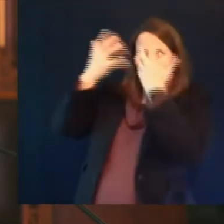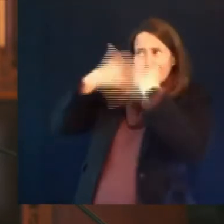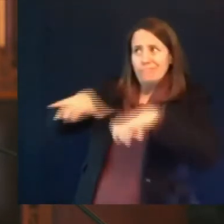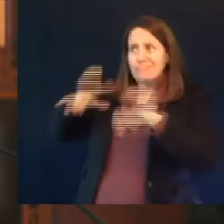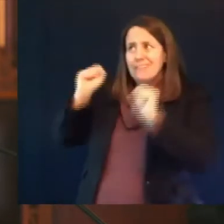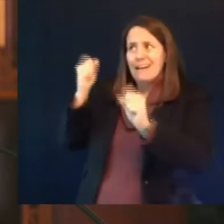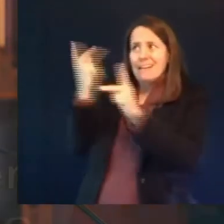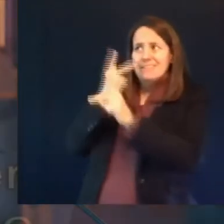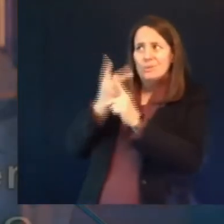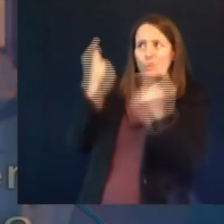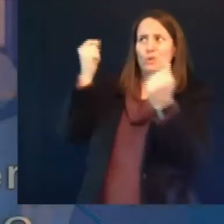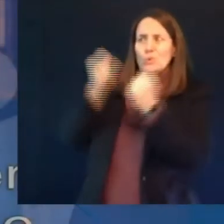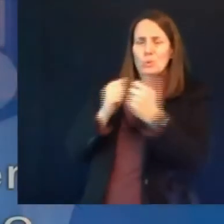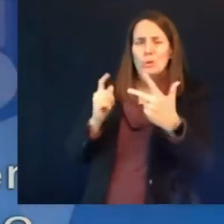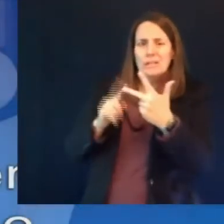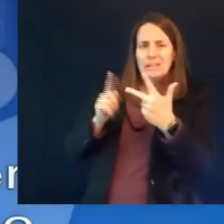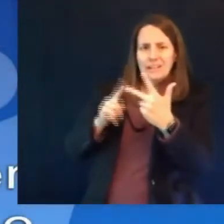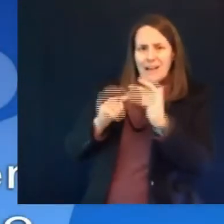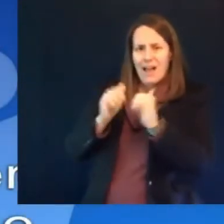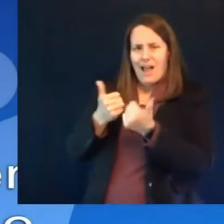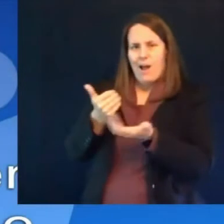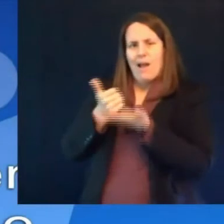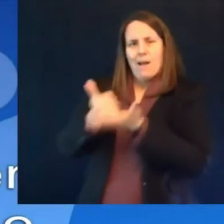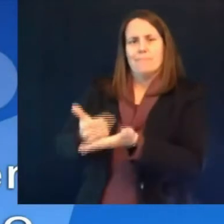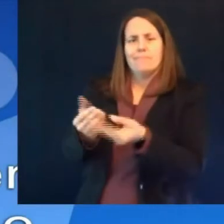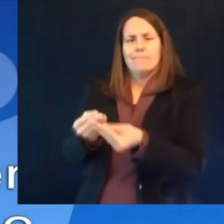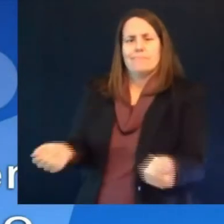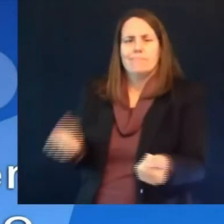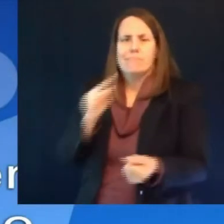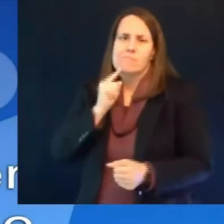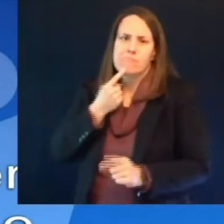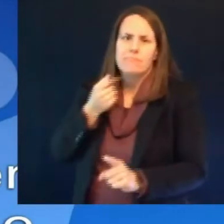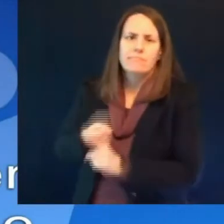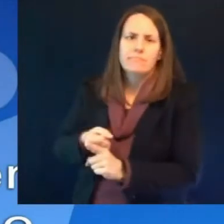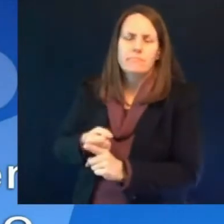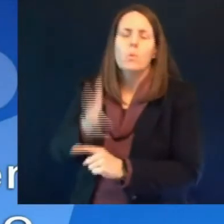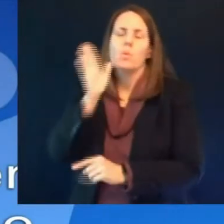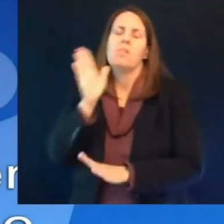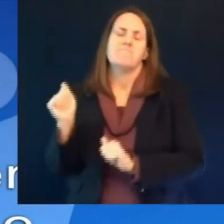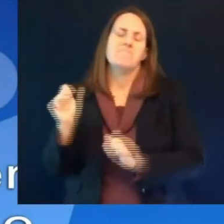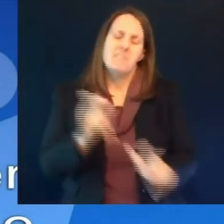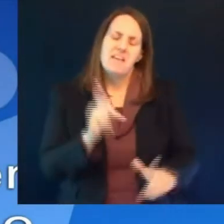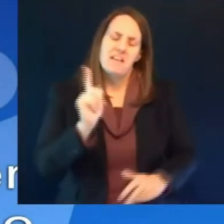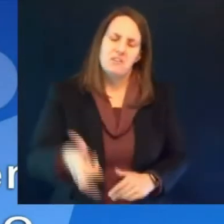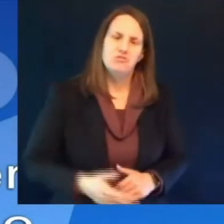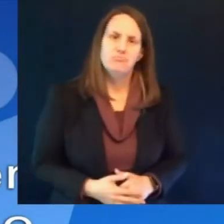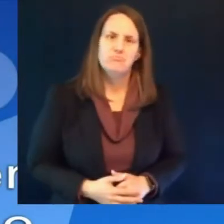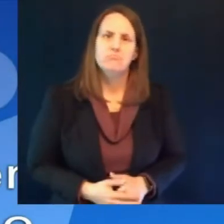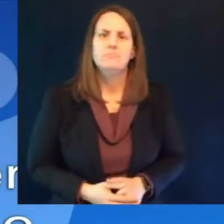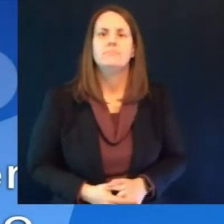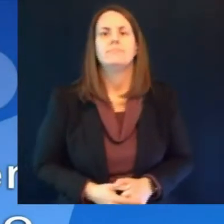vaccine thank you chuck now to todd richmond from the associated press todd